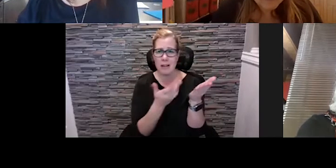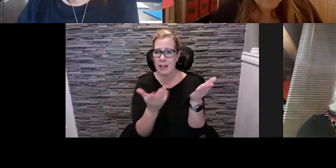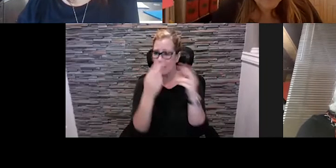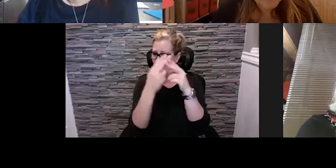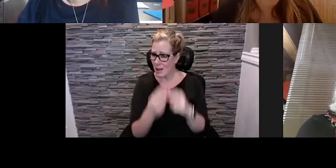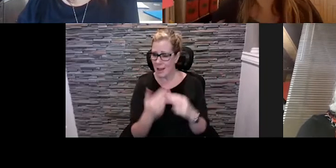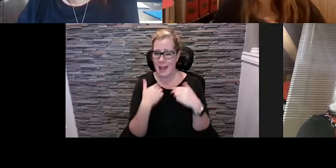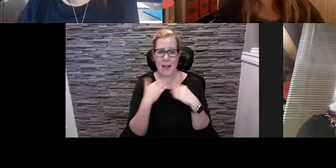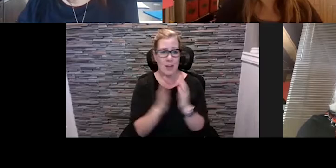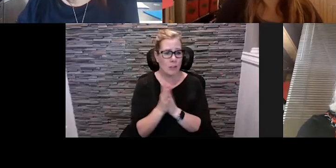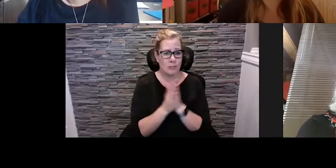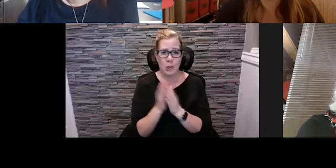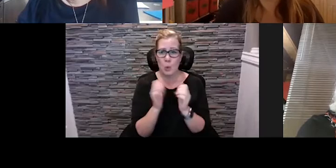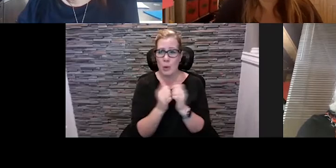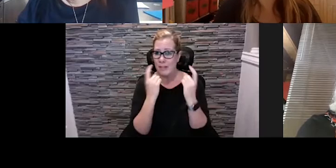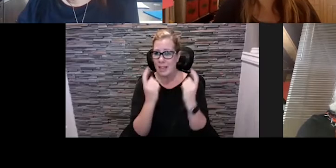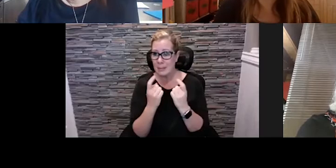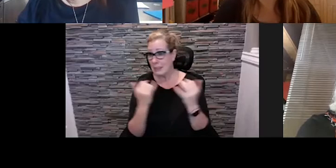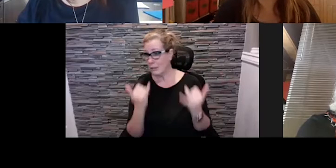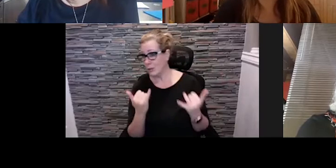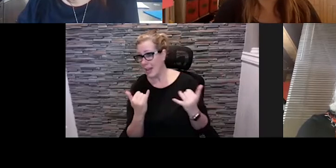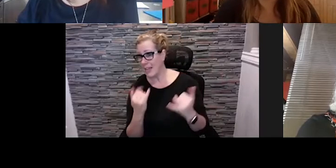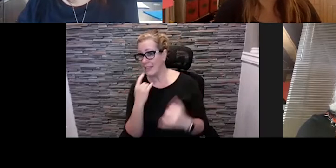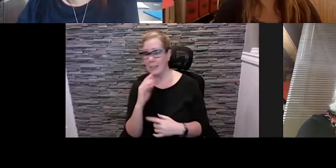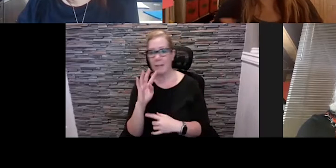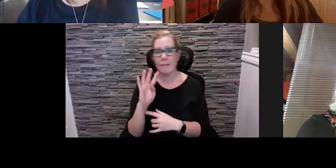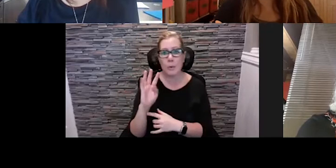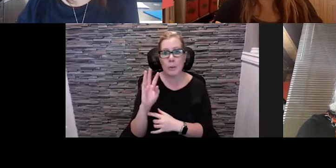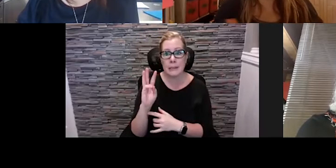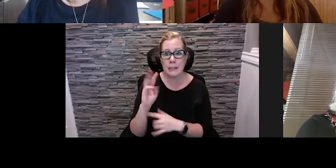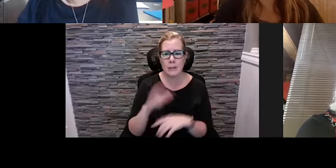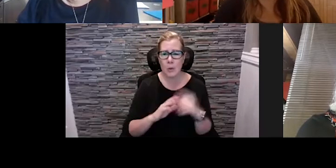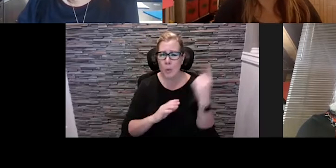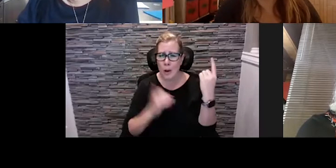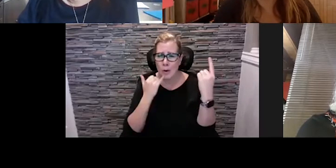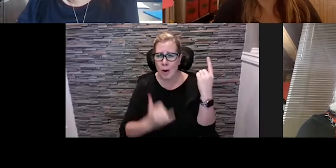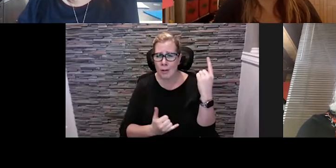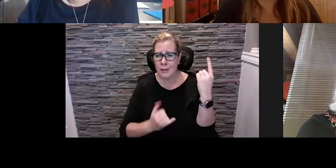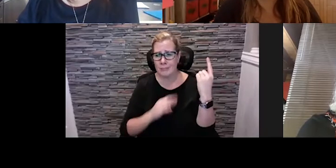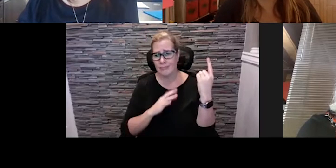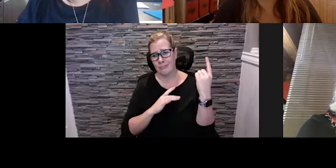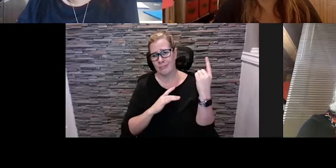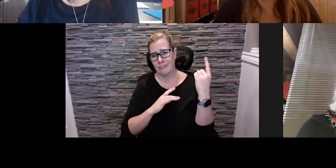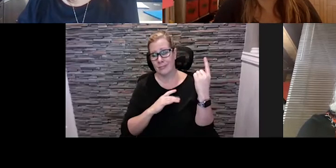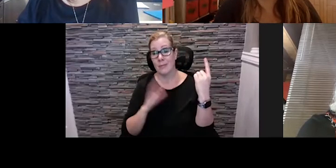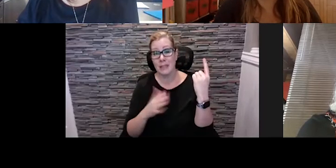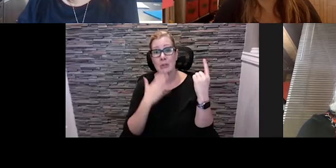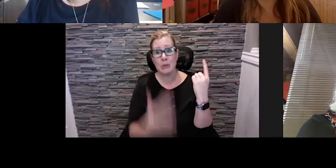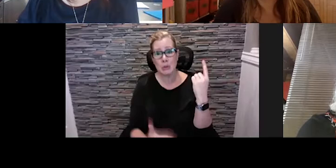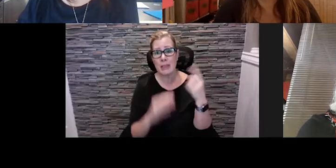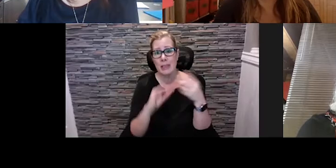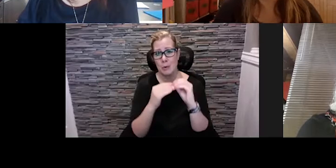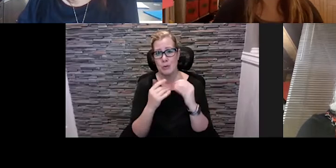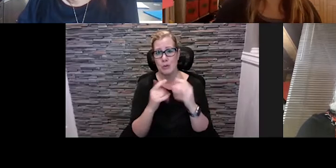the participant list says there's 46 of us that's a pretty good number to start finding partners with